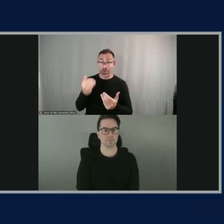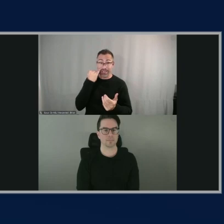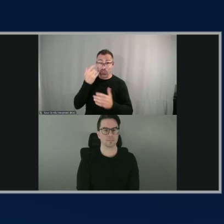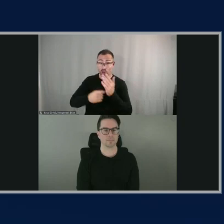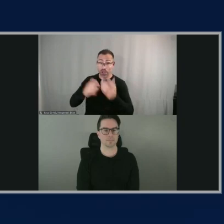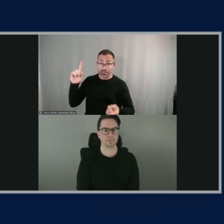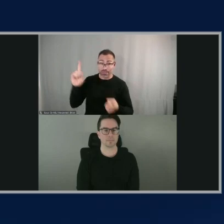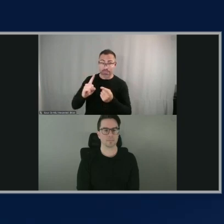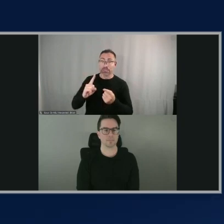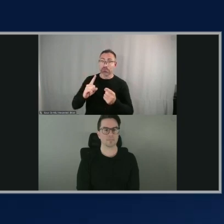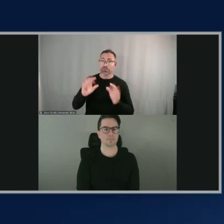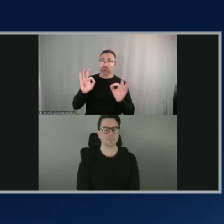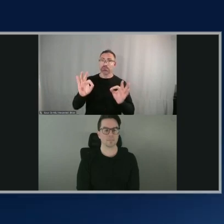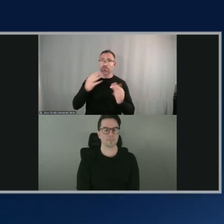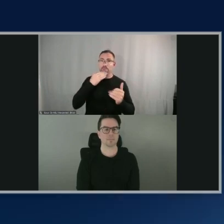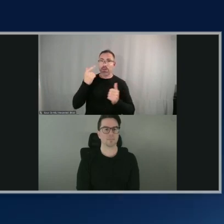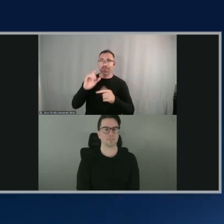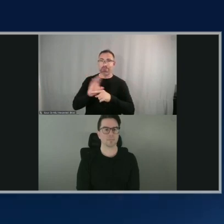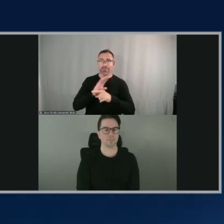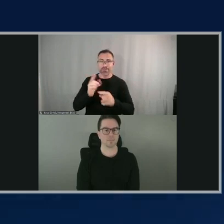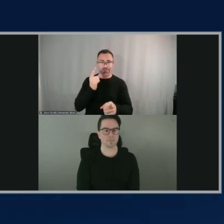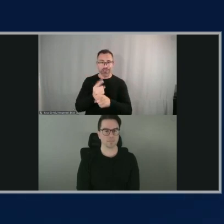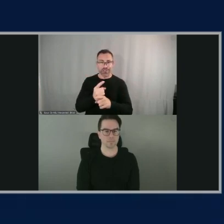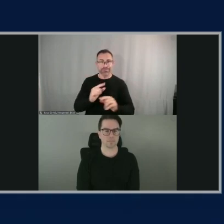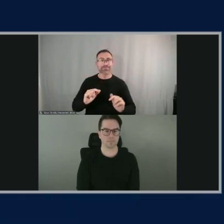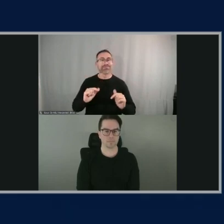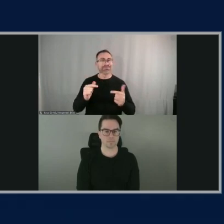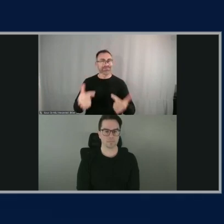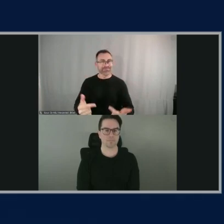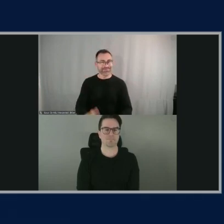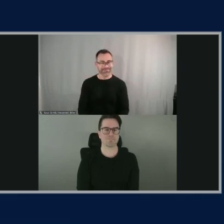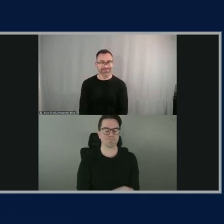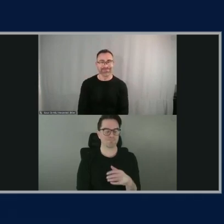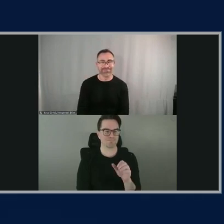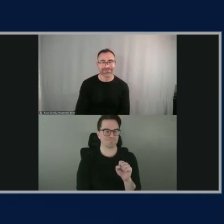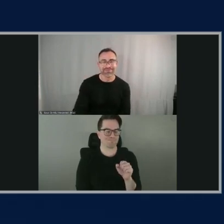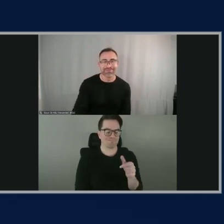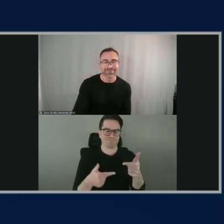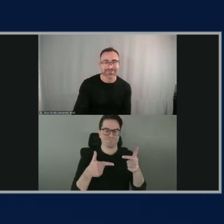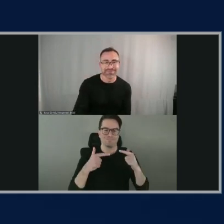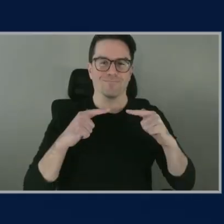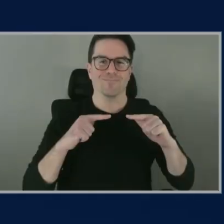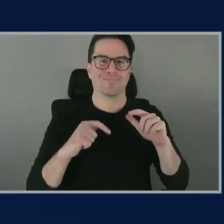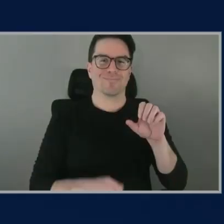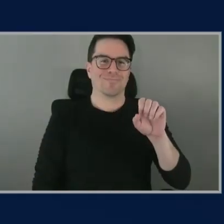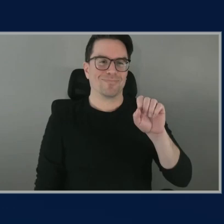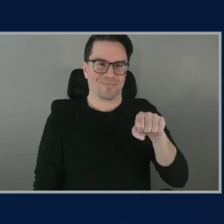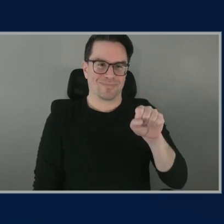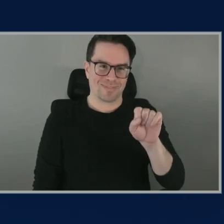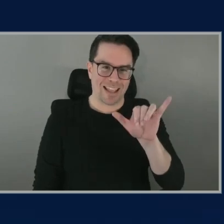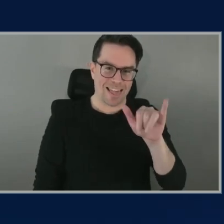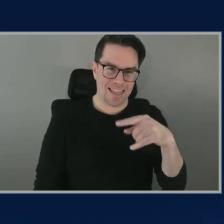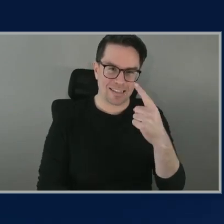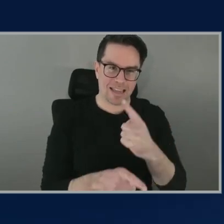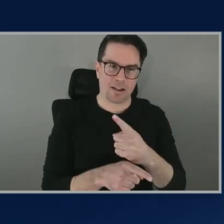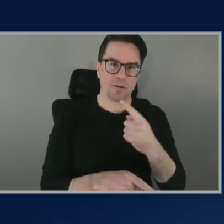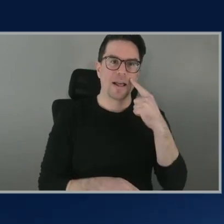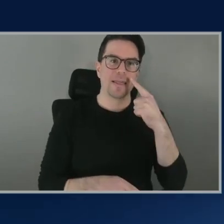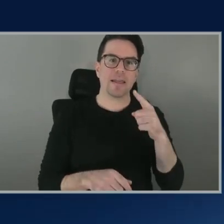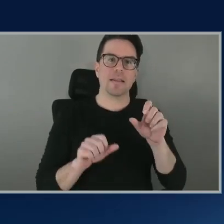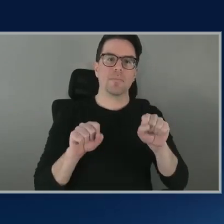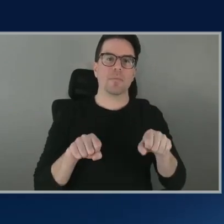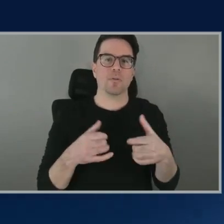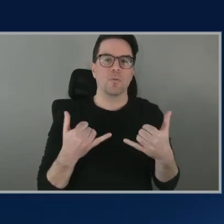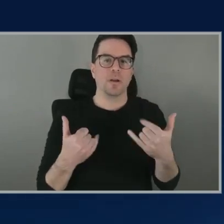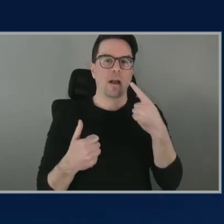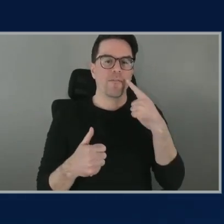better for the business is about that about accurate yeah that is about accurate and i and i think the ability right now for for customers to to